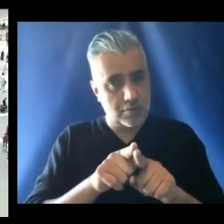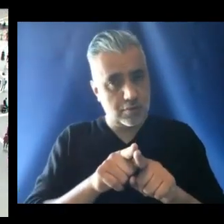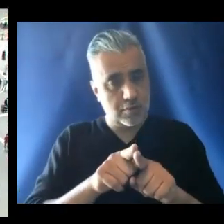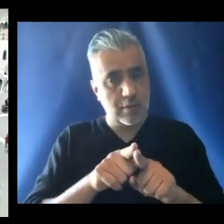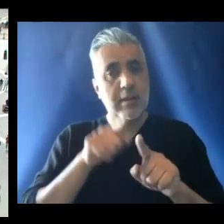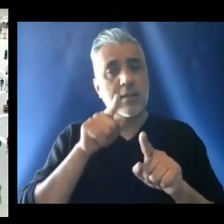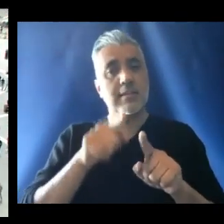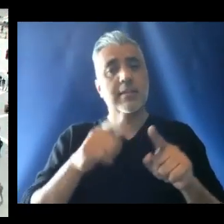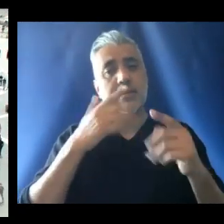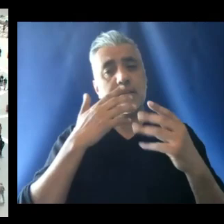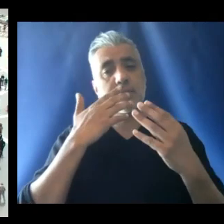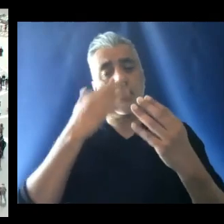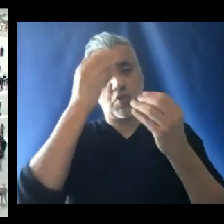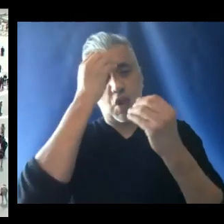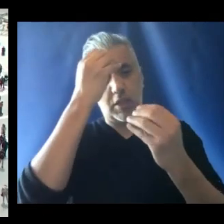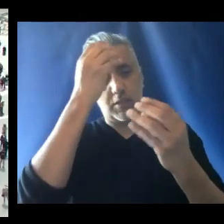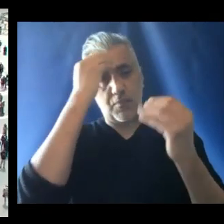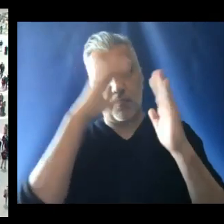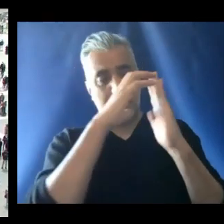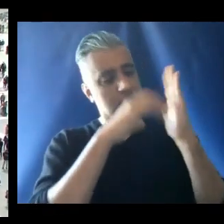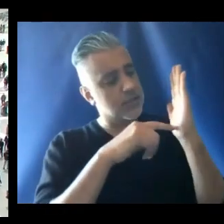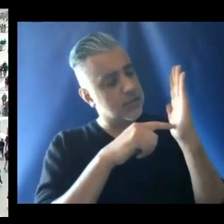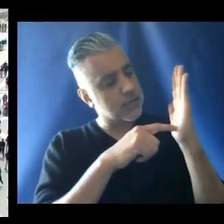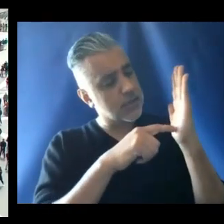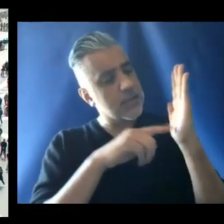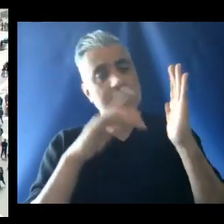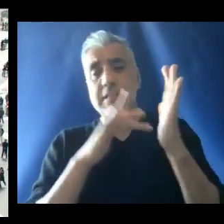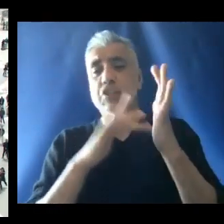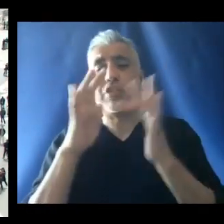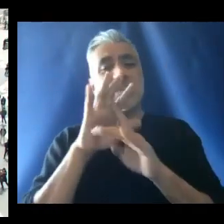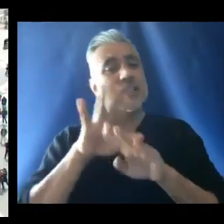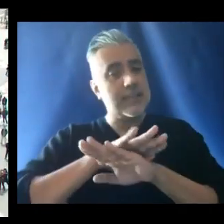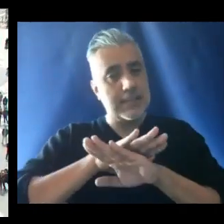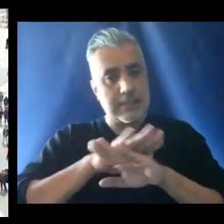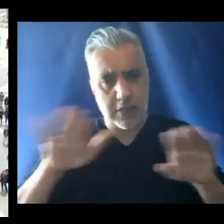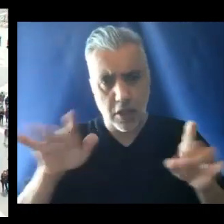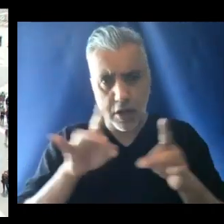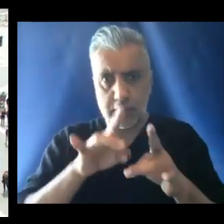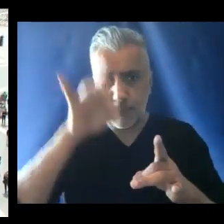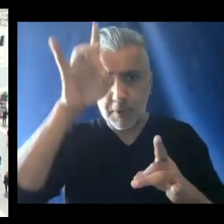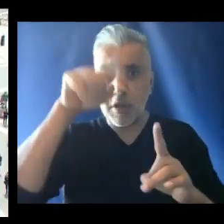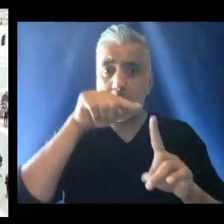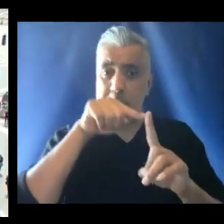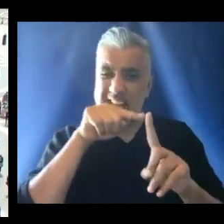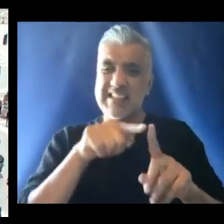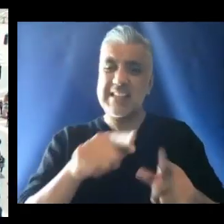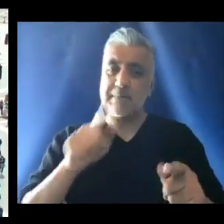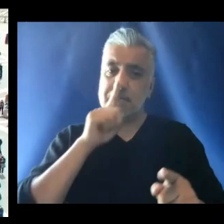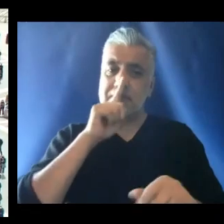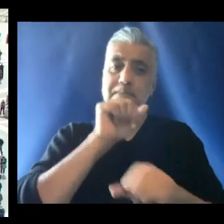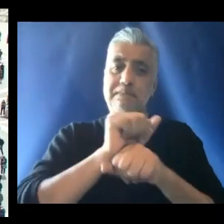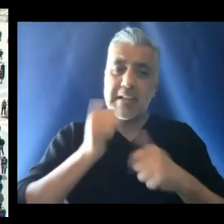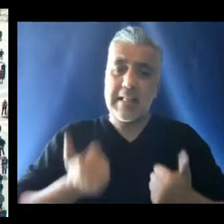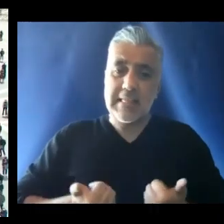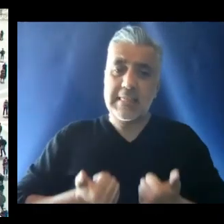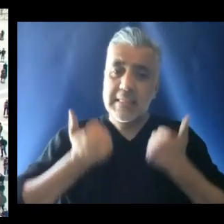this Gospel passage tells us that Jesus is not a spirit but a living person.